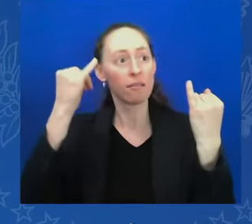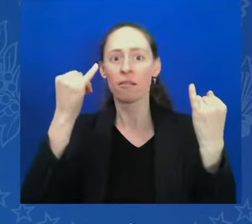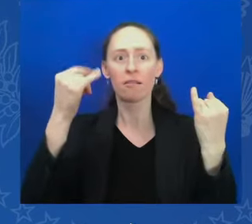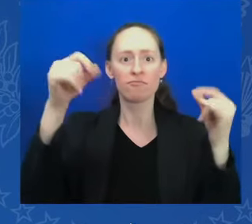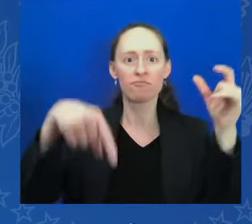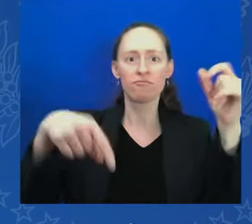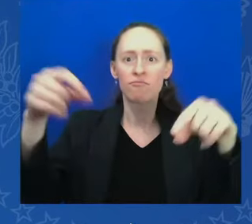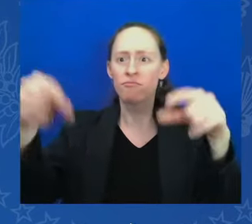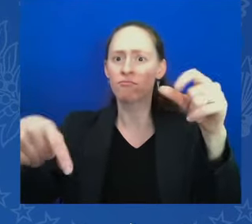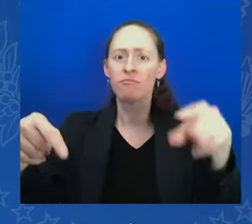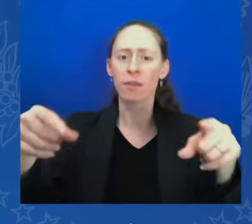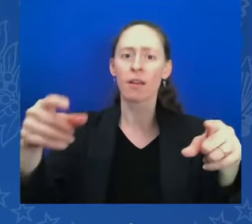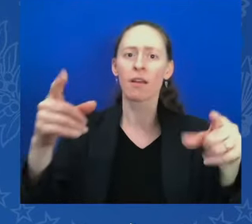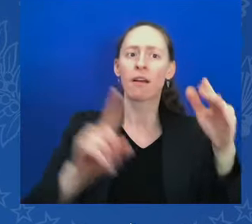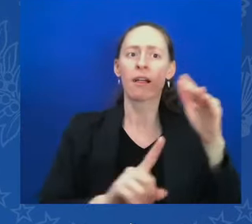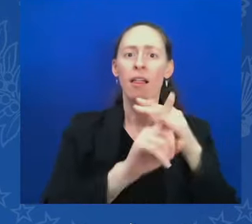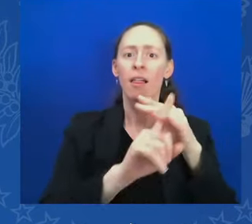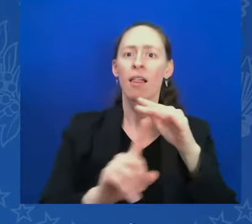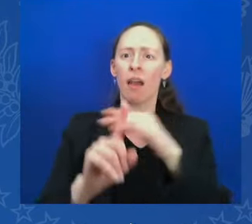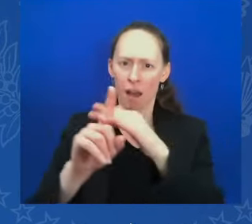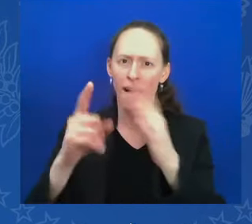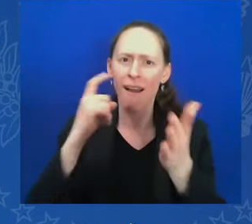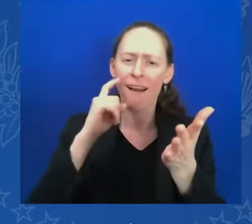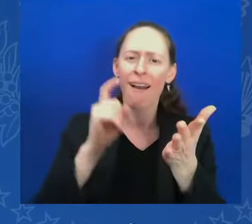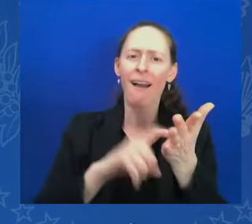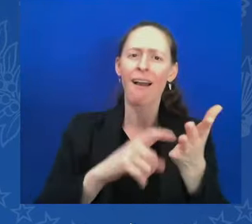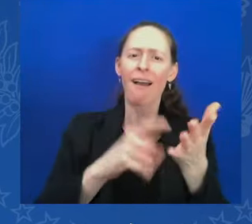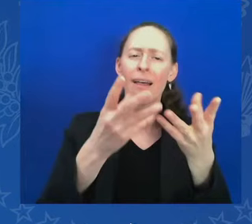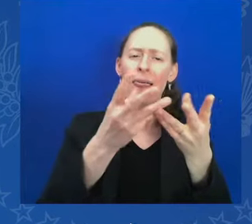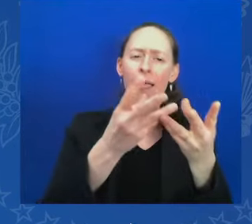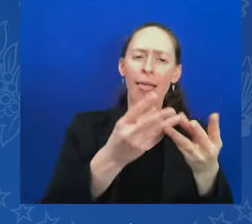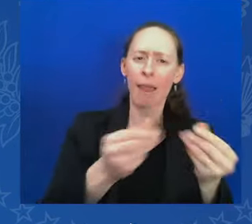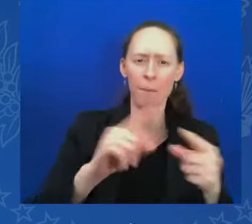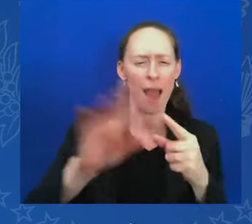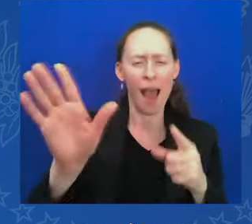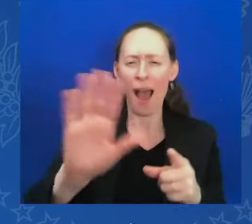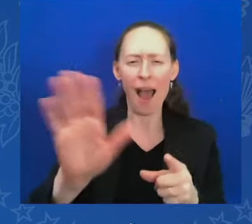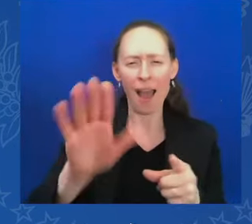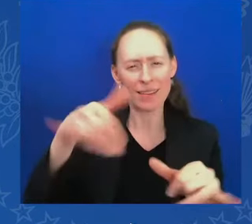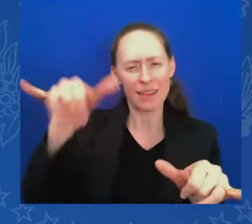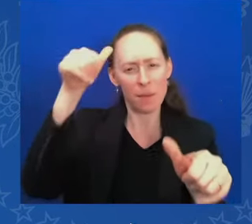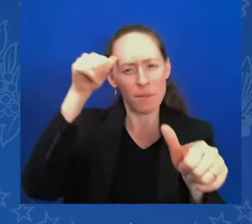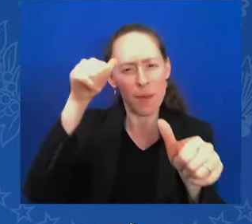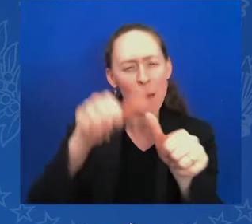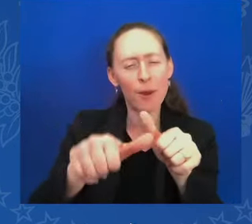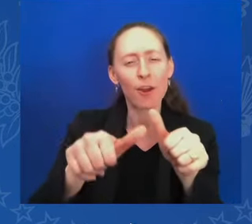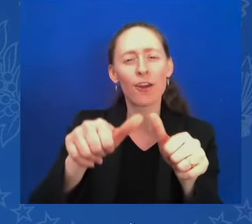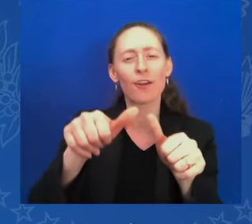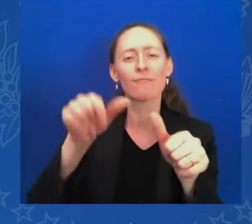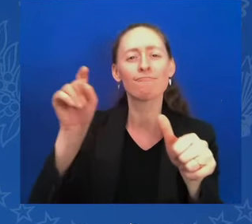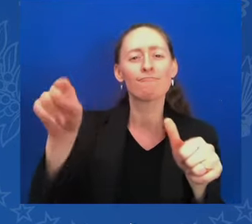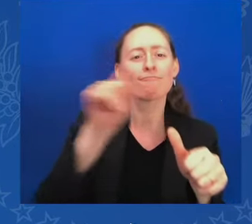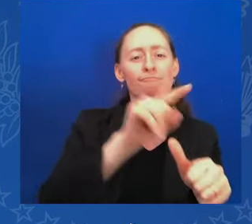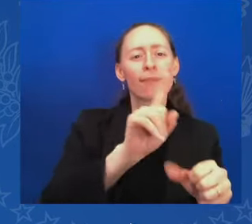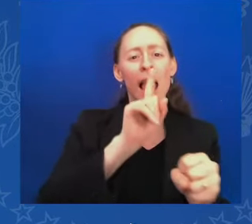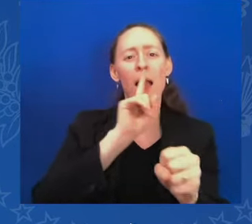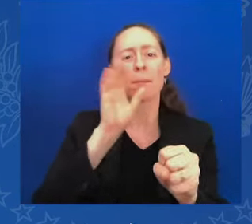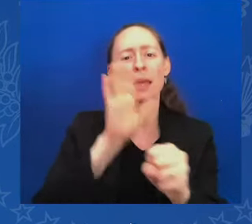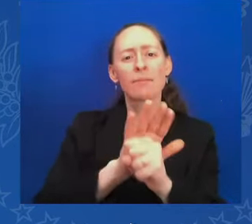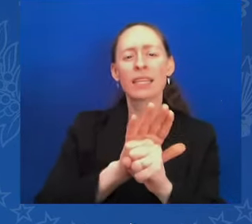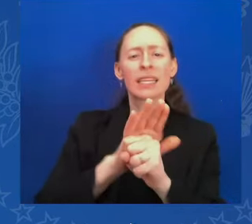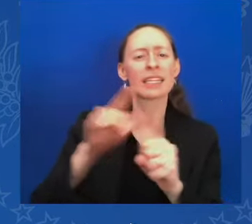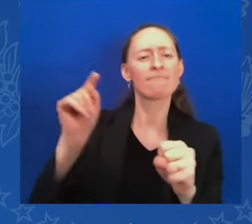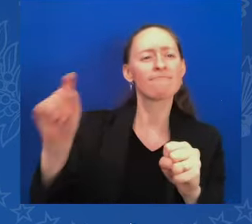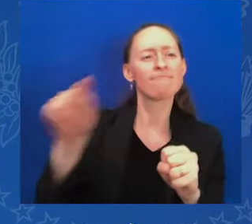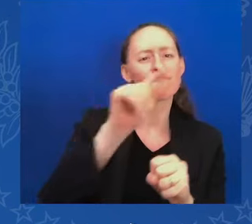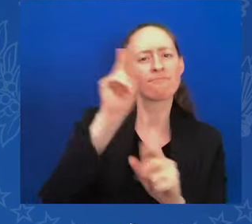remember those whose commitment to the cause of liberty and democracy cost them the dearest